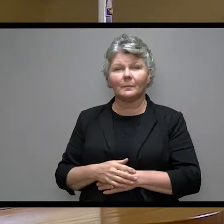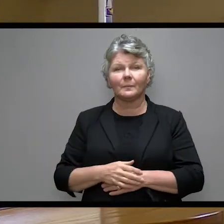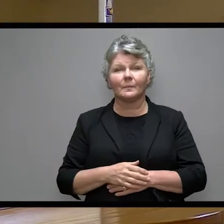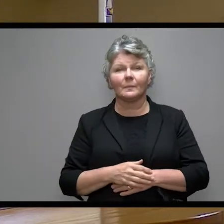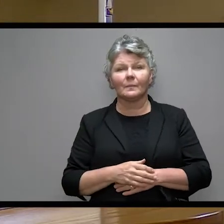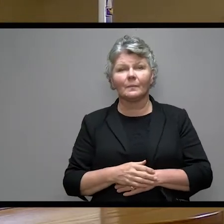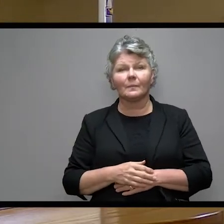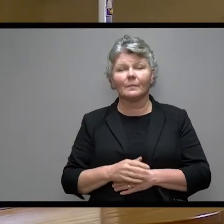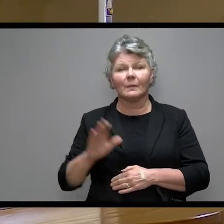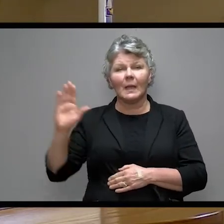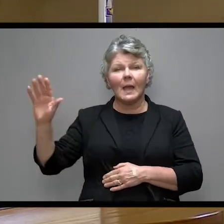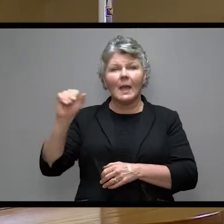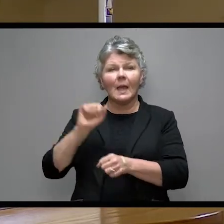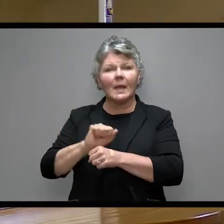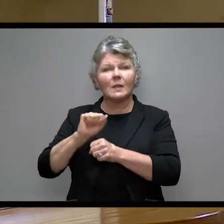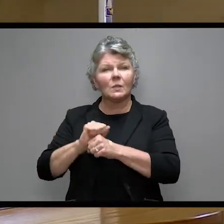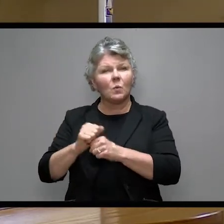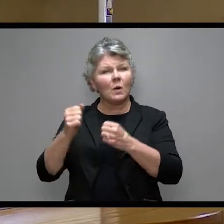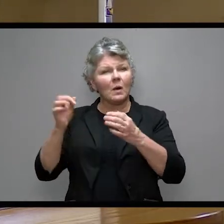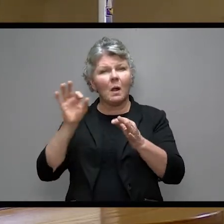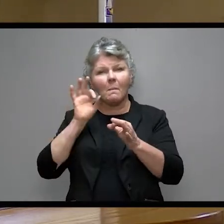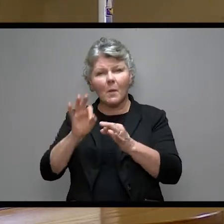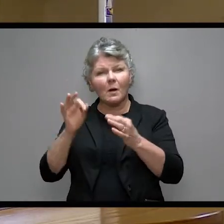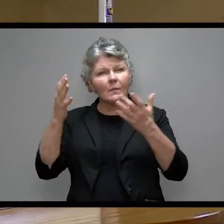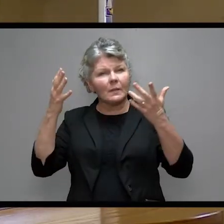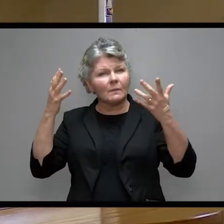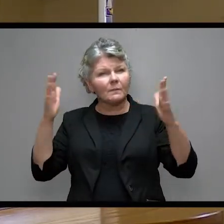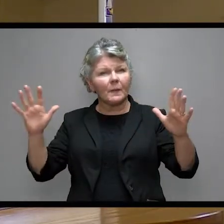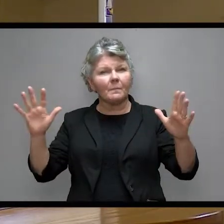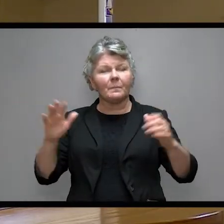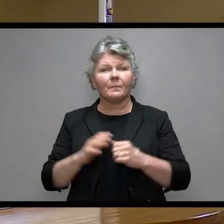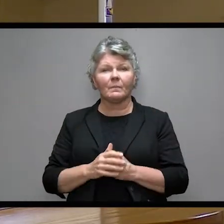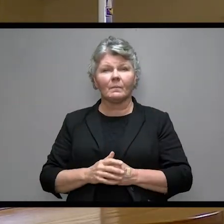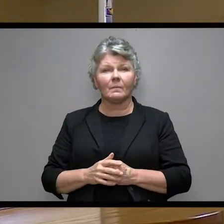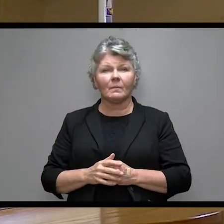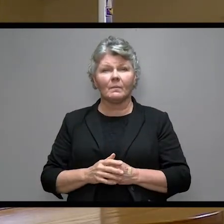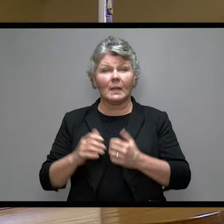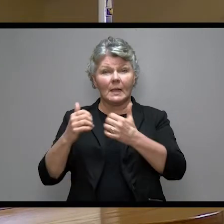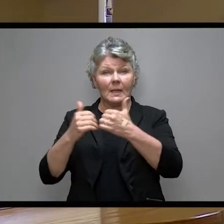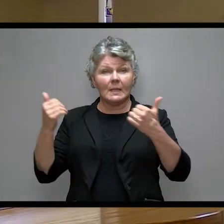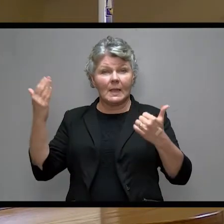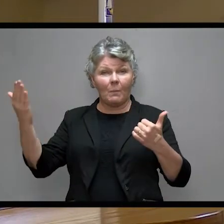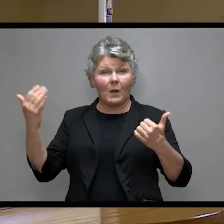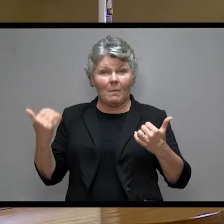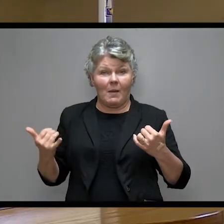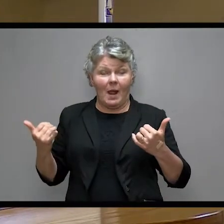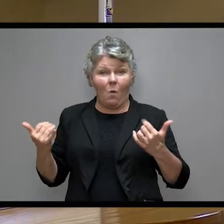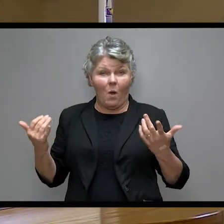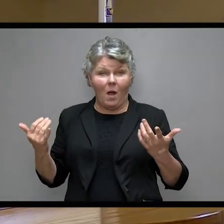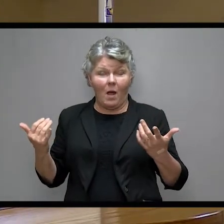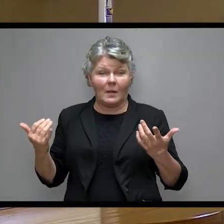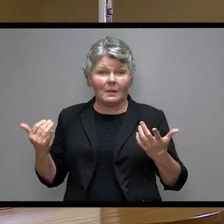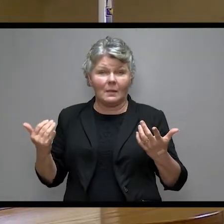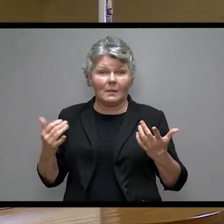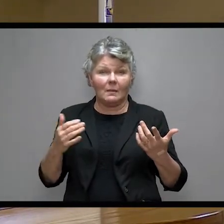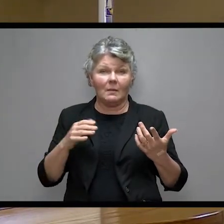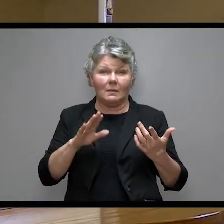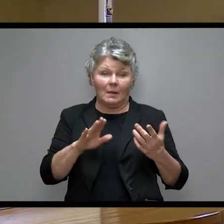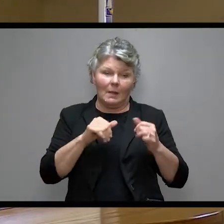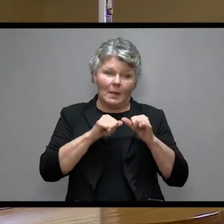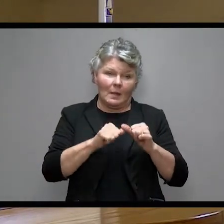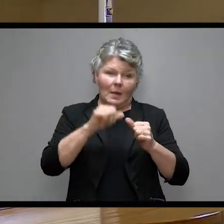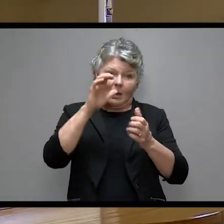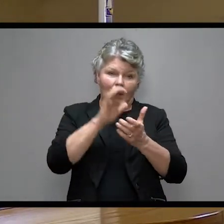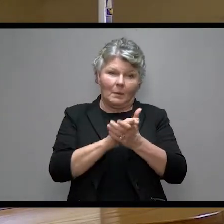is His work that the only thing that can keep you apart from Him now is, well, the persistent belief